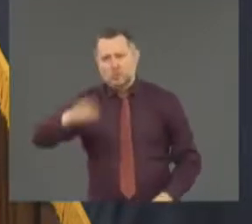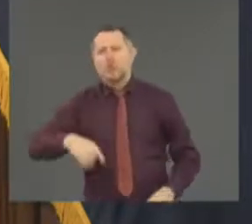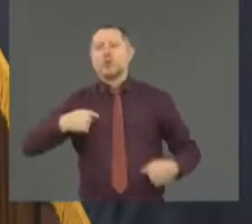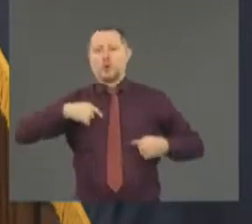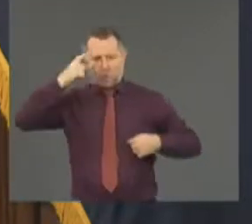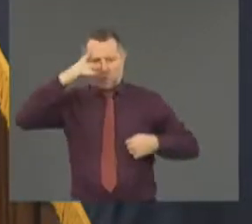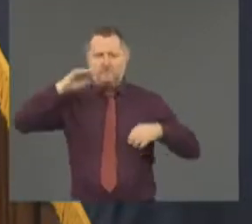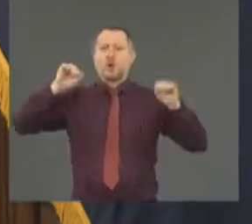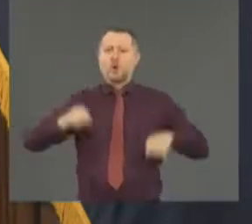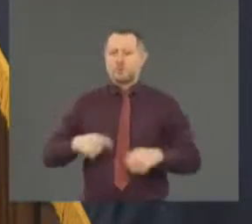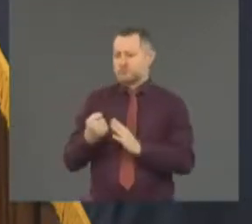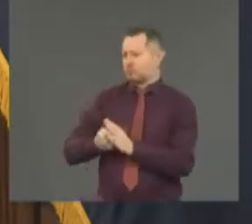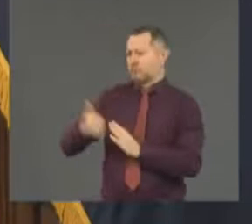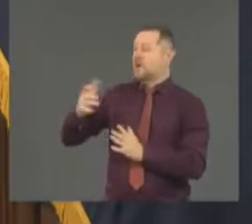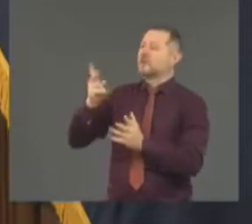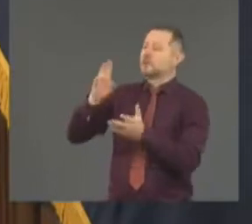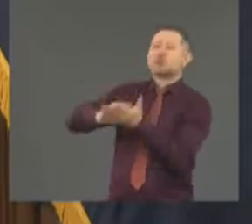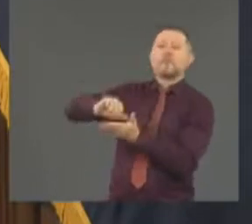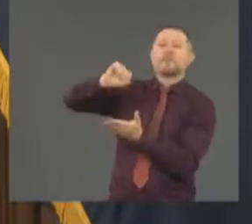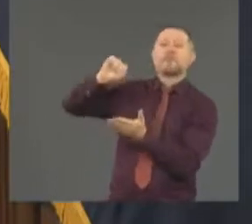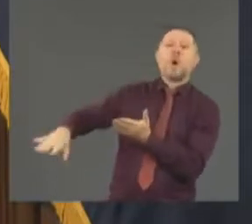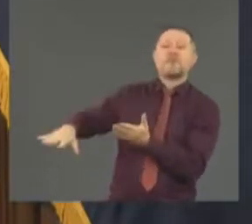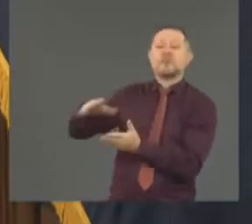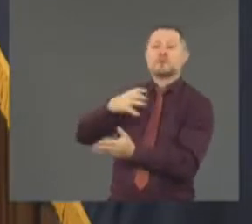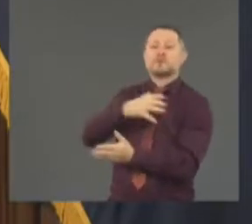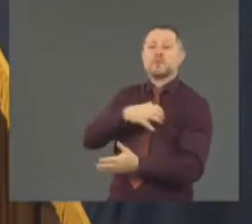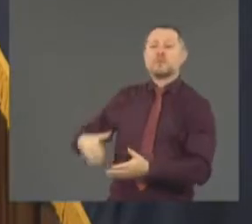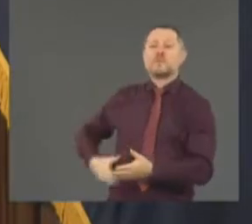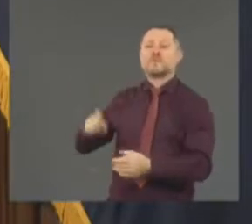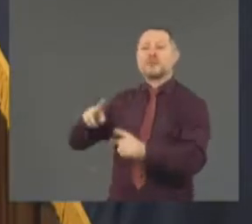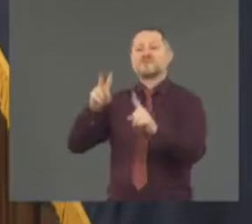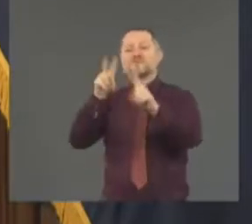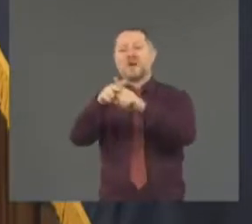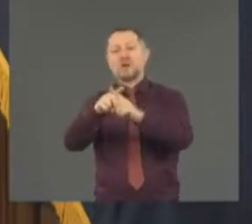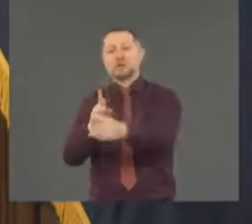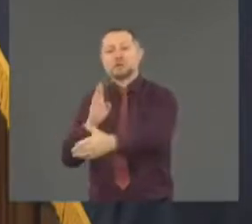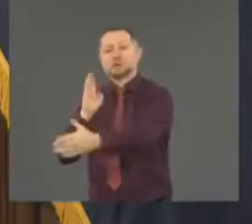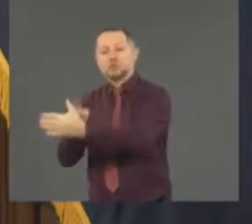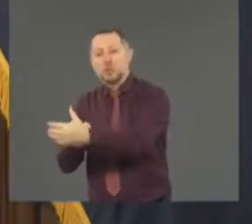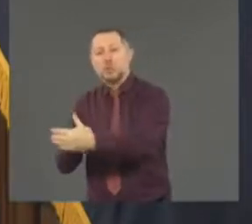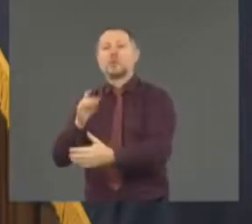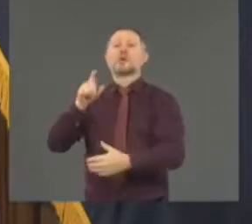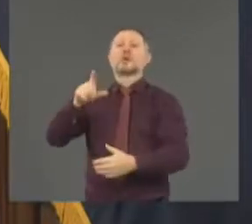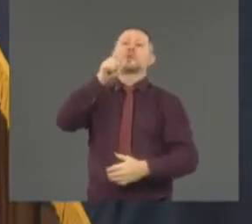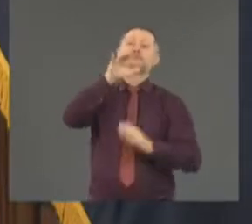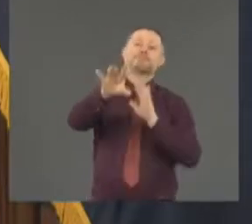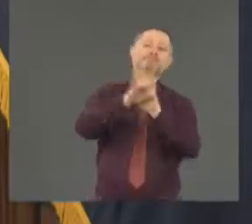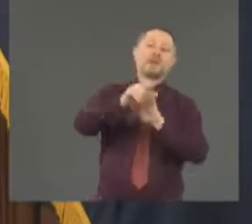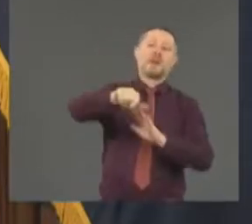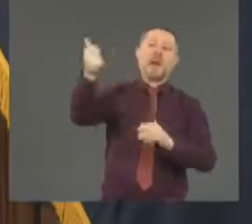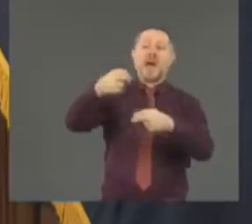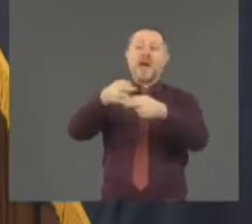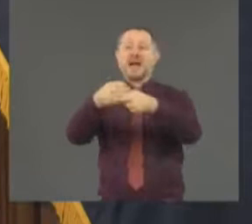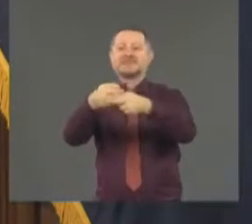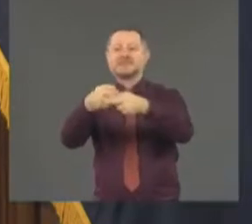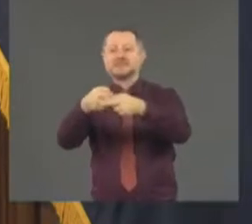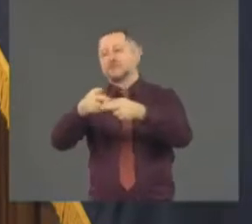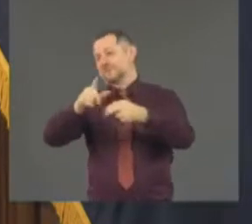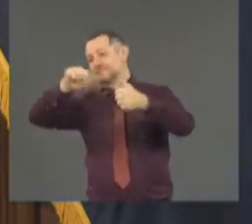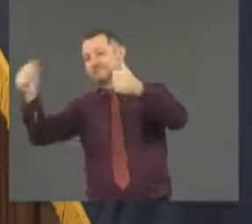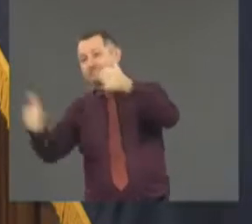you have to file charges and then there's an acting mayor. I don't know if it's ever been done. You're not